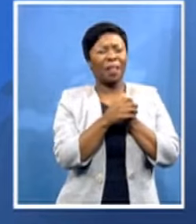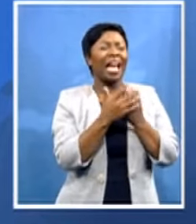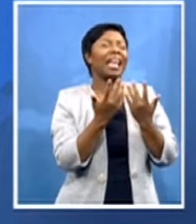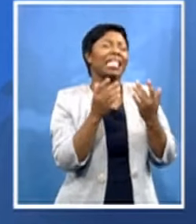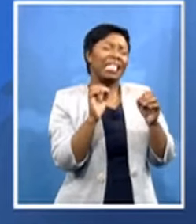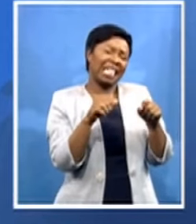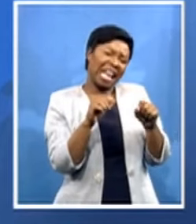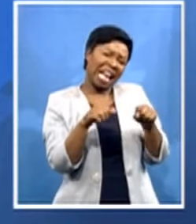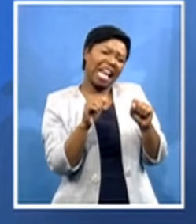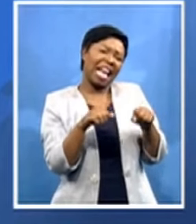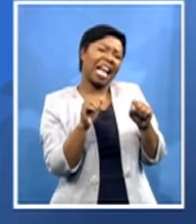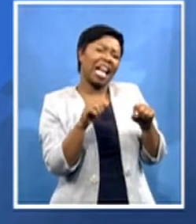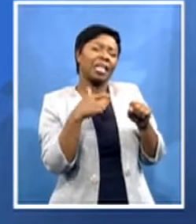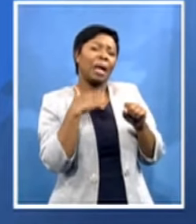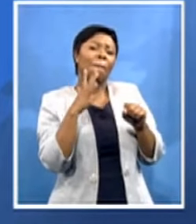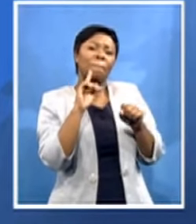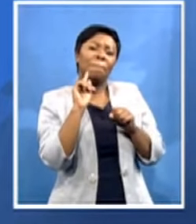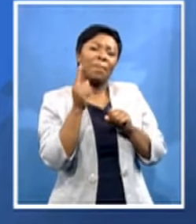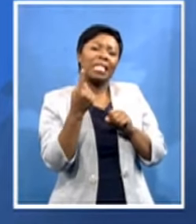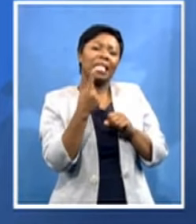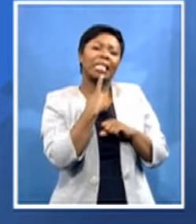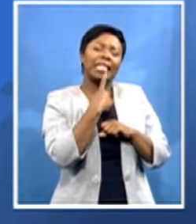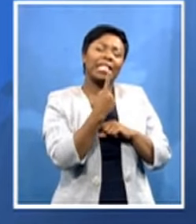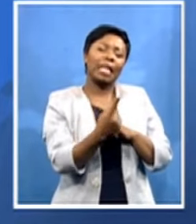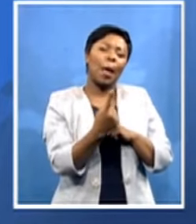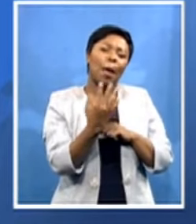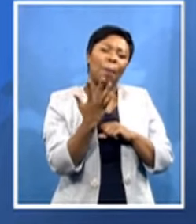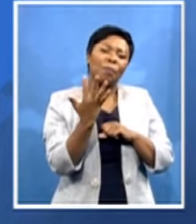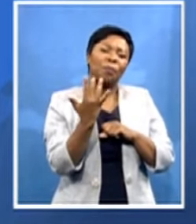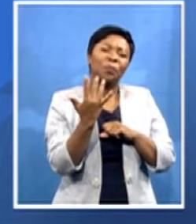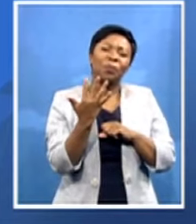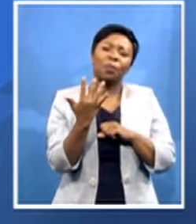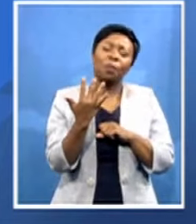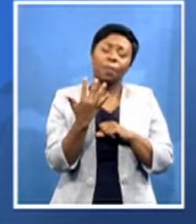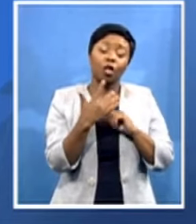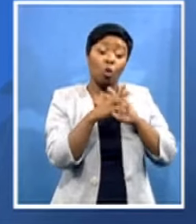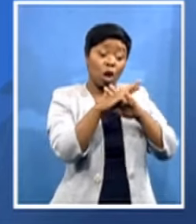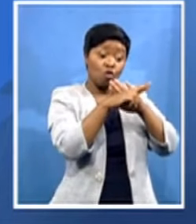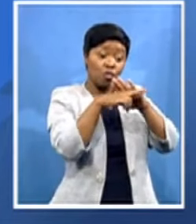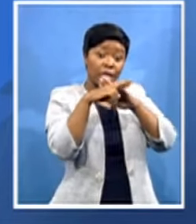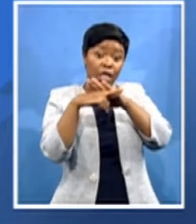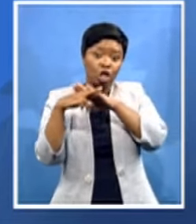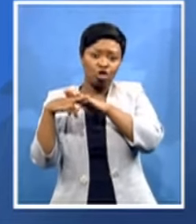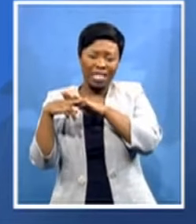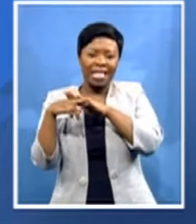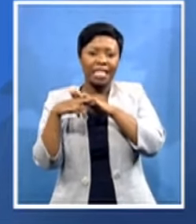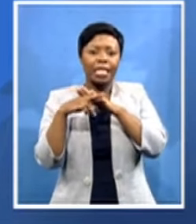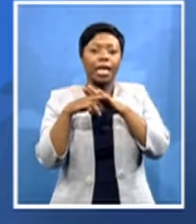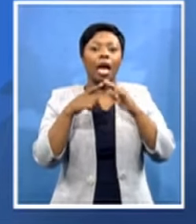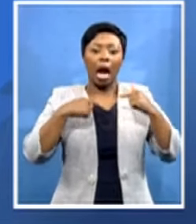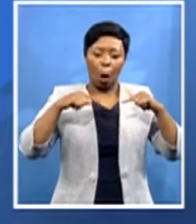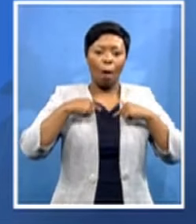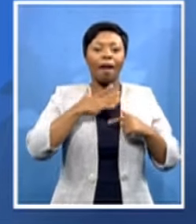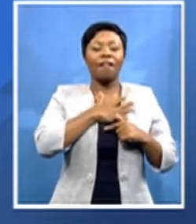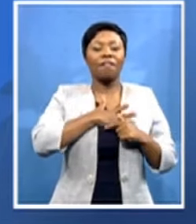um how is the region we feel he will be uh the the president of